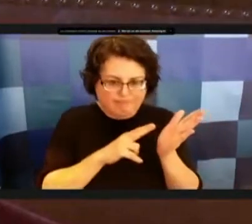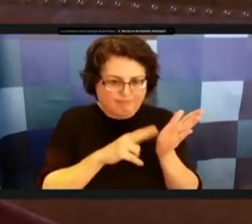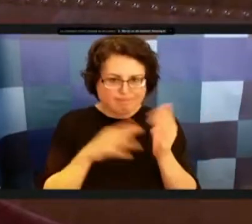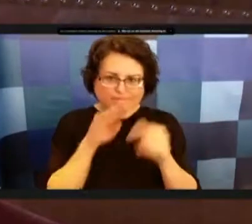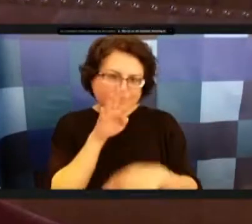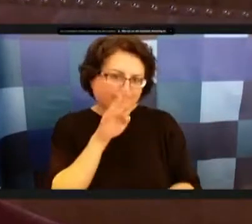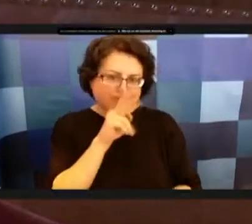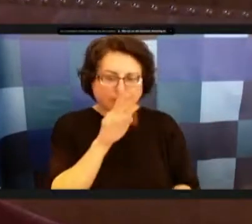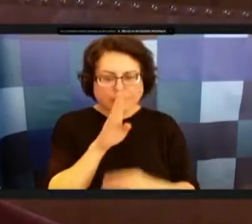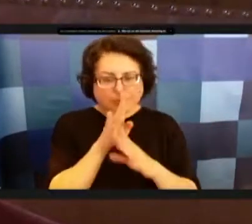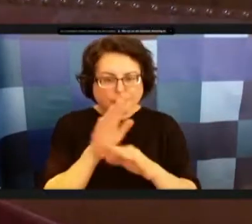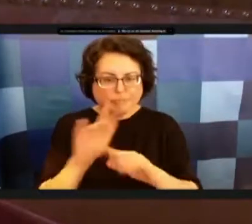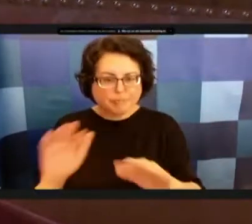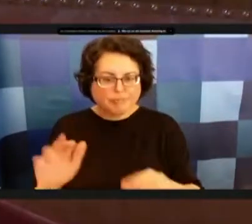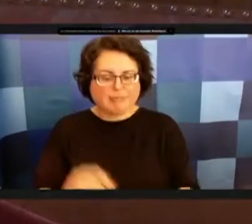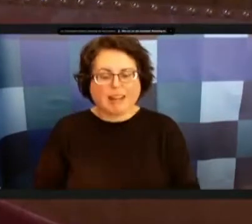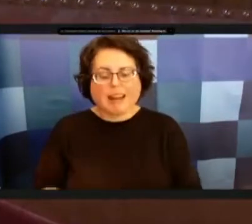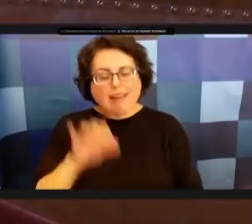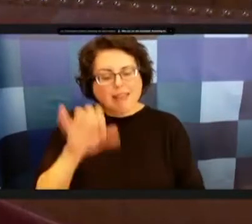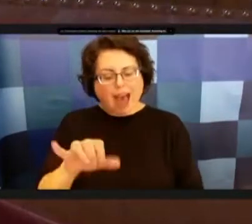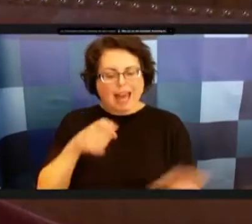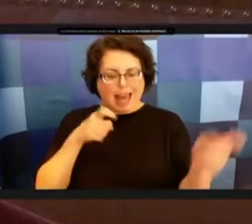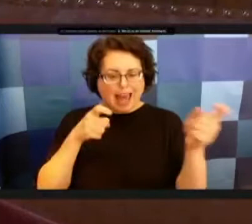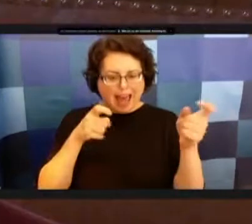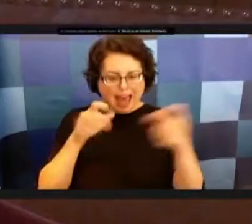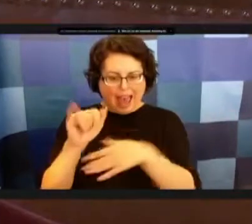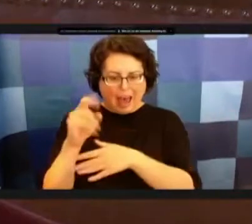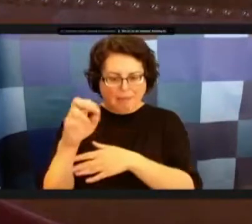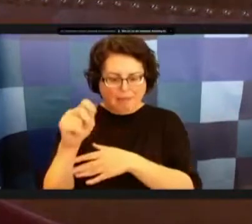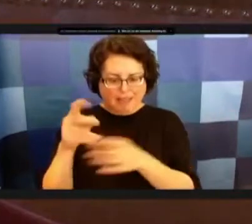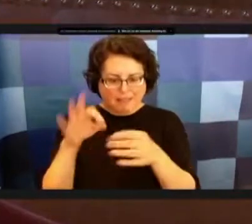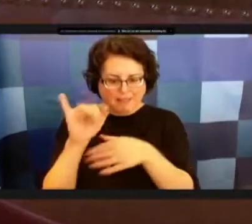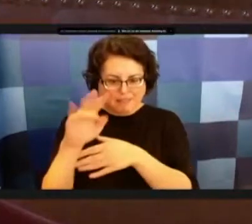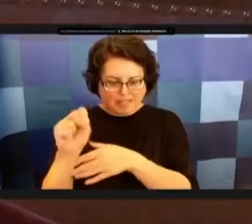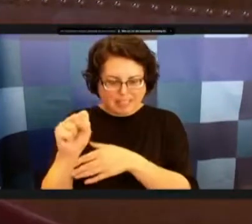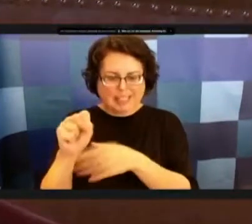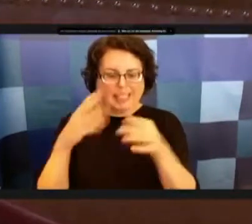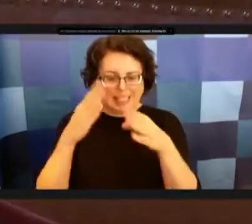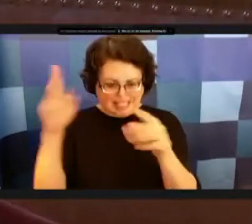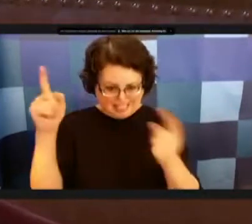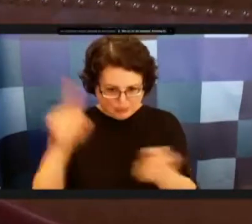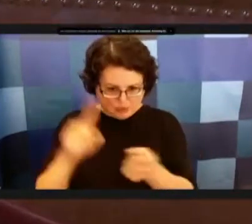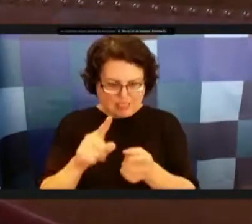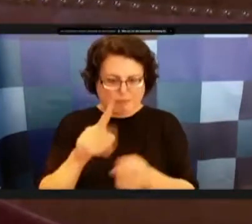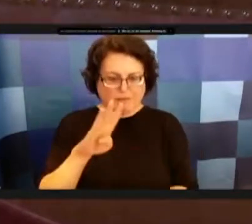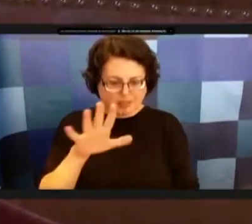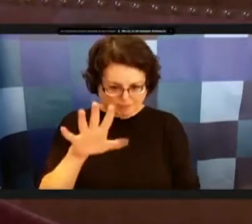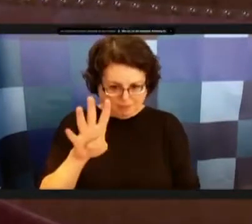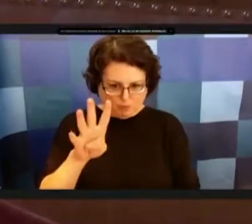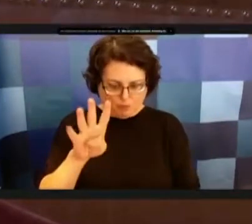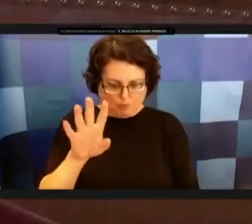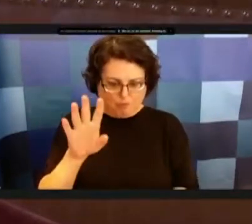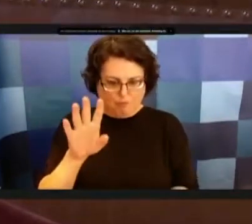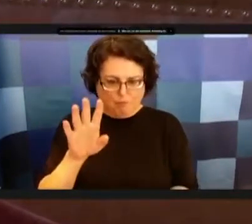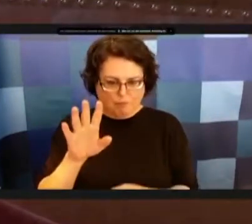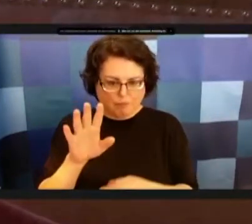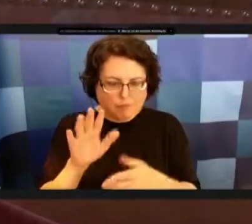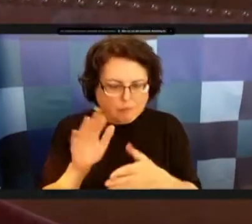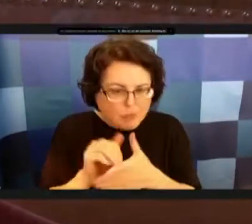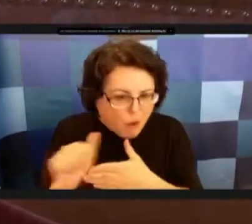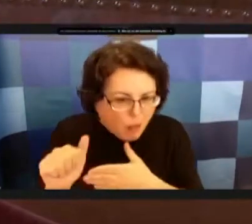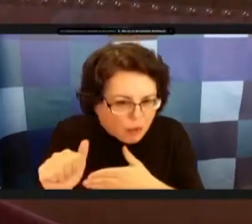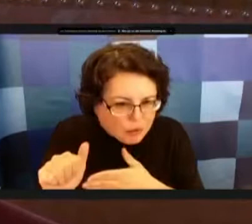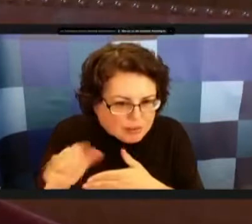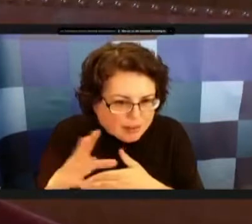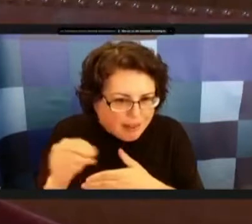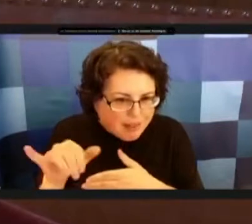administrative fees decreased by fifty uh four thousand dollars um the legal fees increased